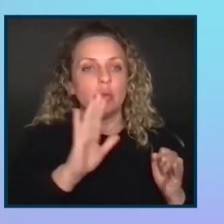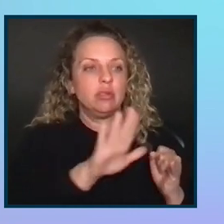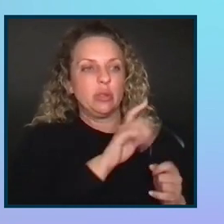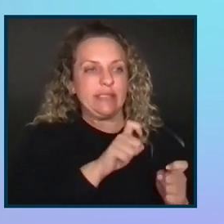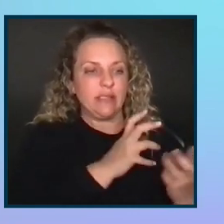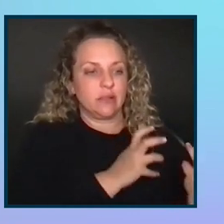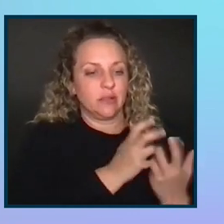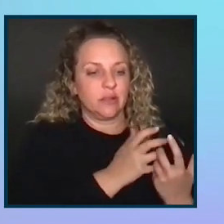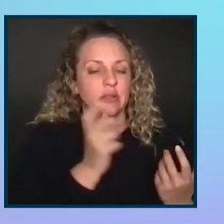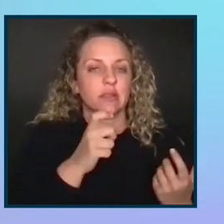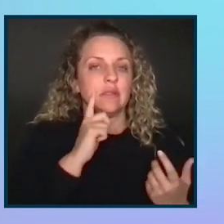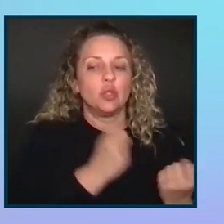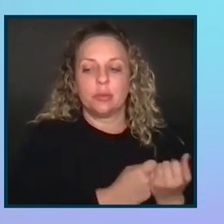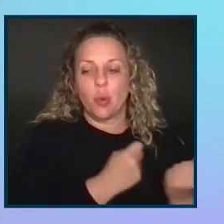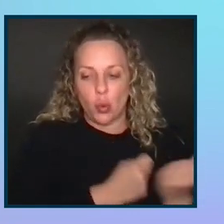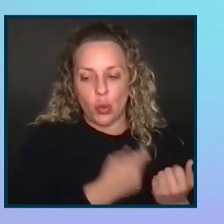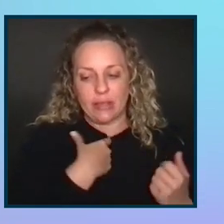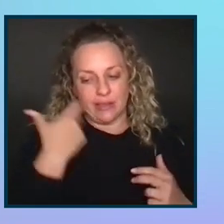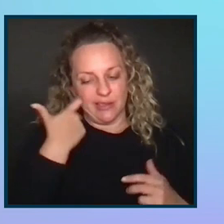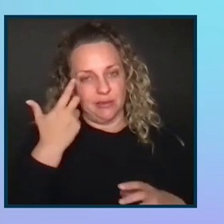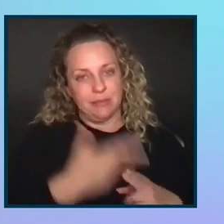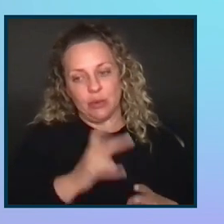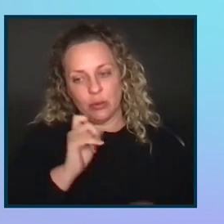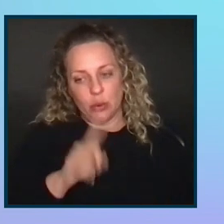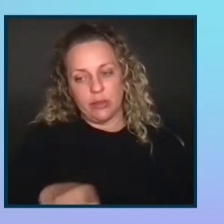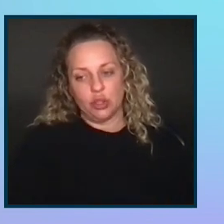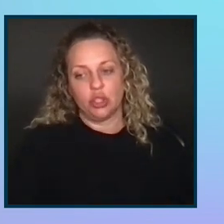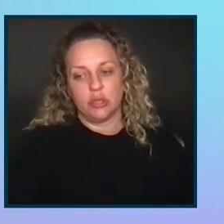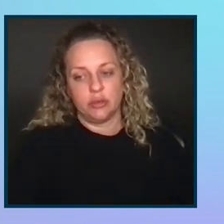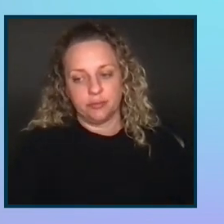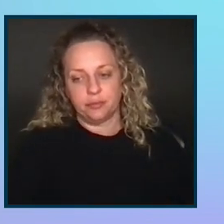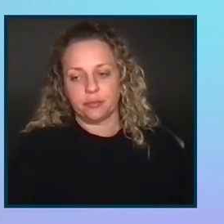needs are for support, as I mentioned with the questions you can ask.